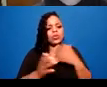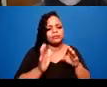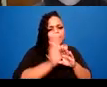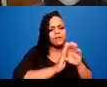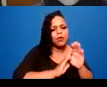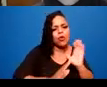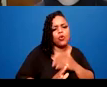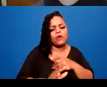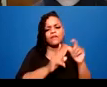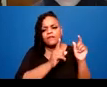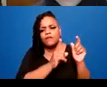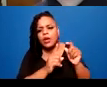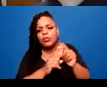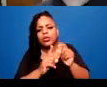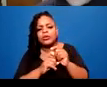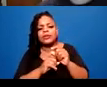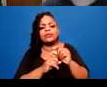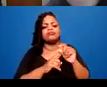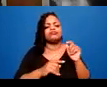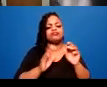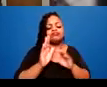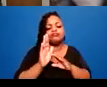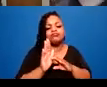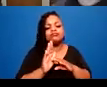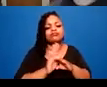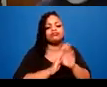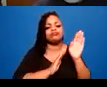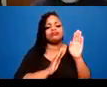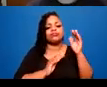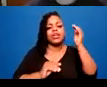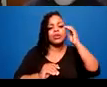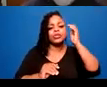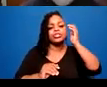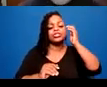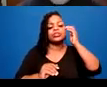communicate that, not to one's just oneself, but those around us.